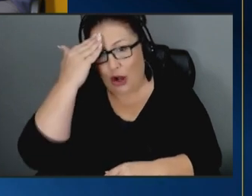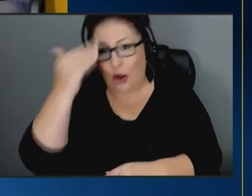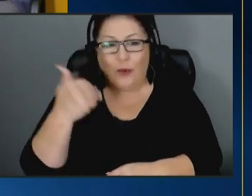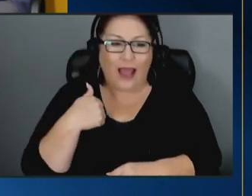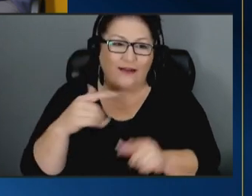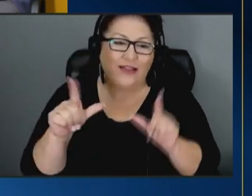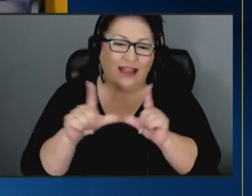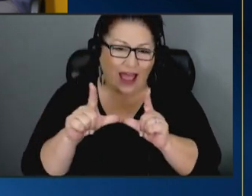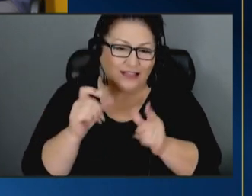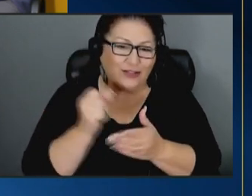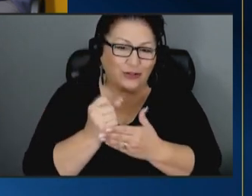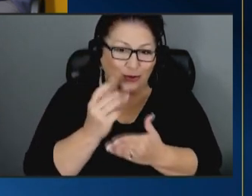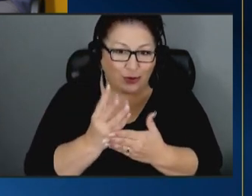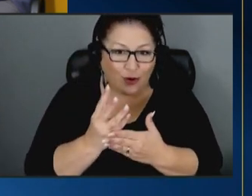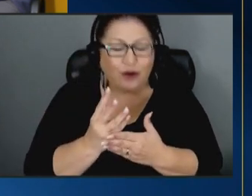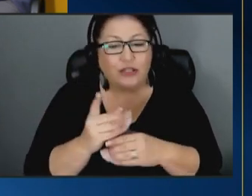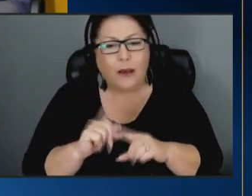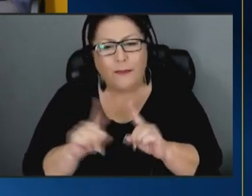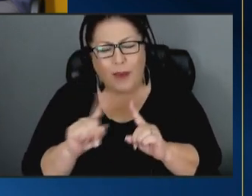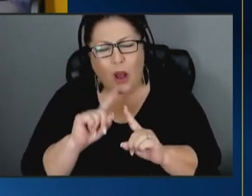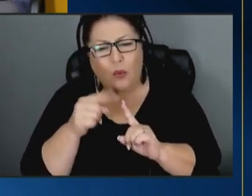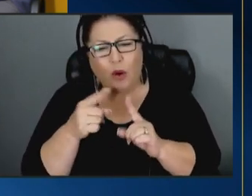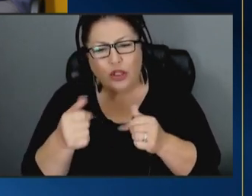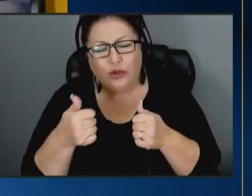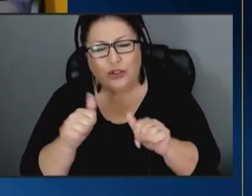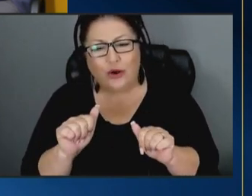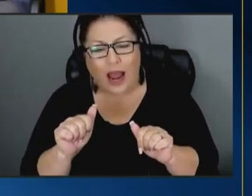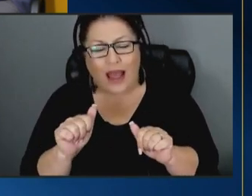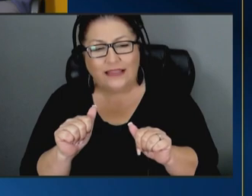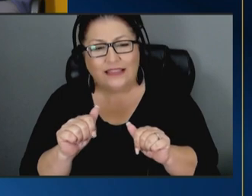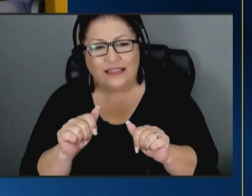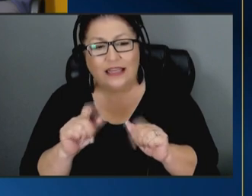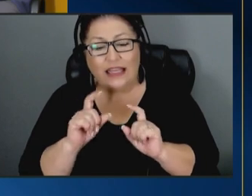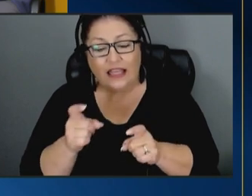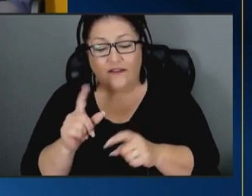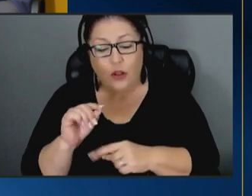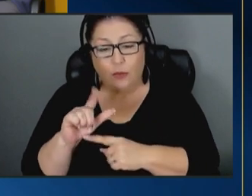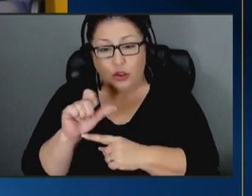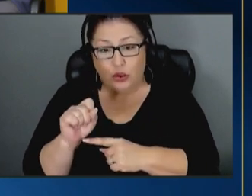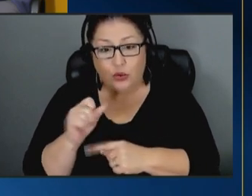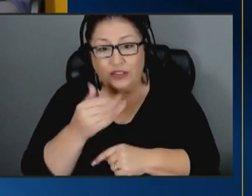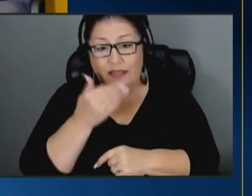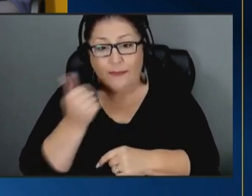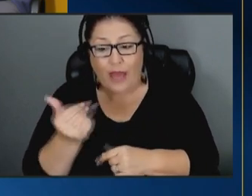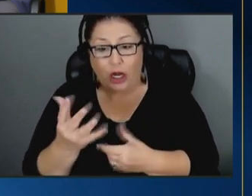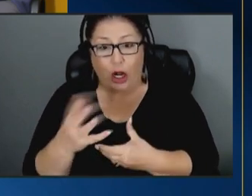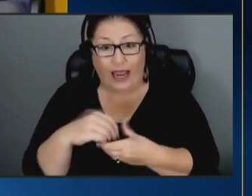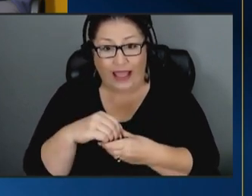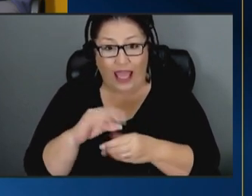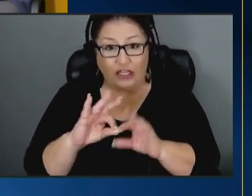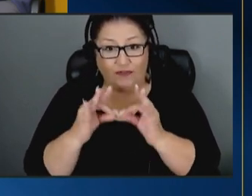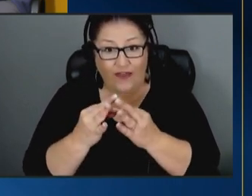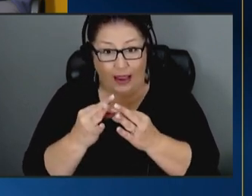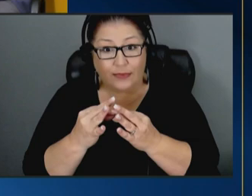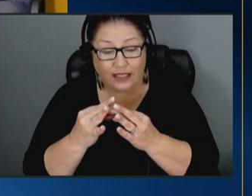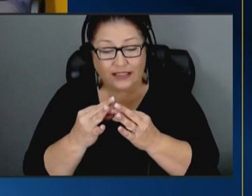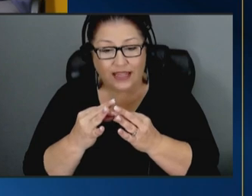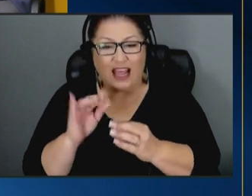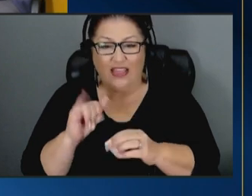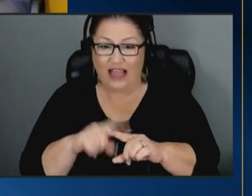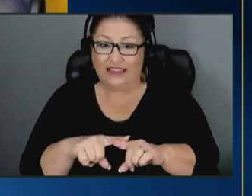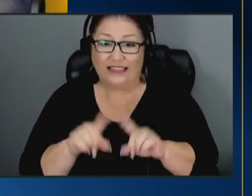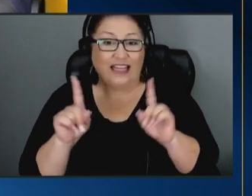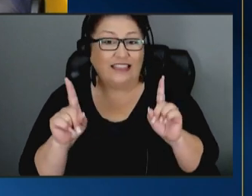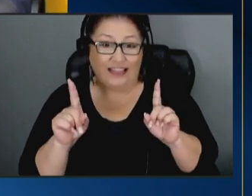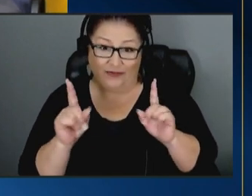social workers but when you try to give them tools to better engage families to participate that's a different set